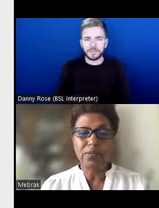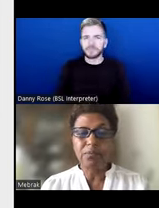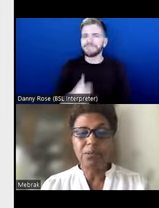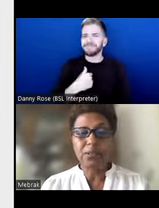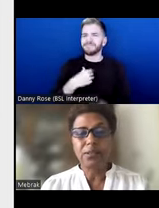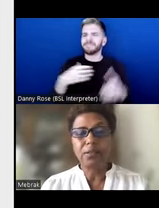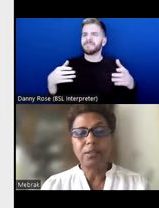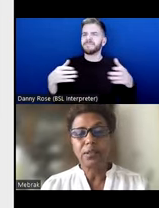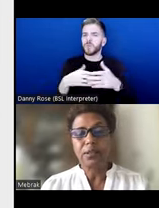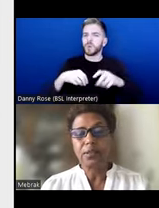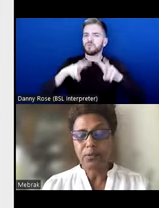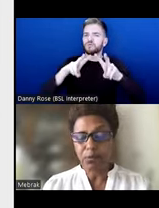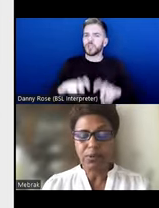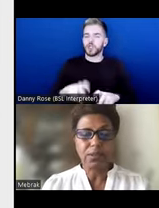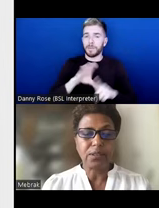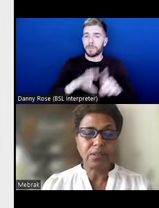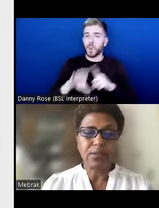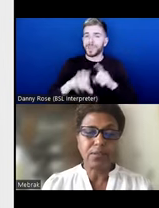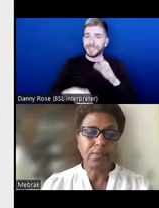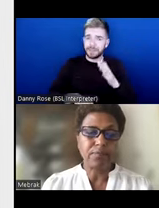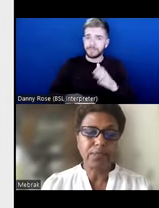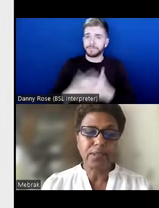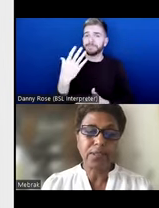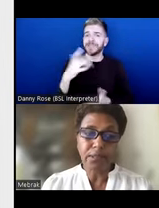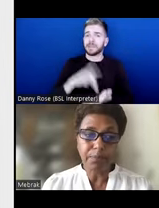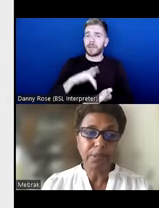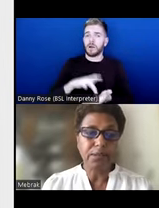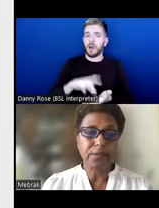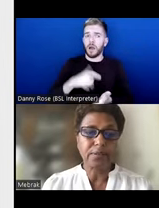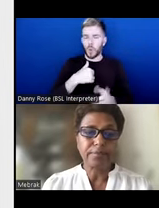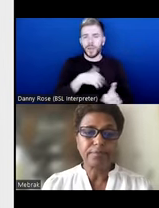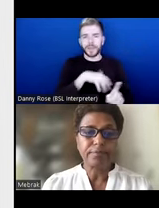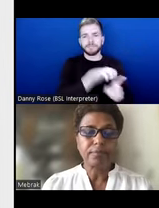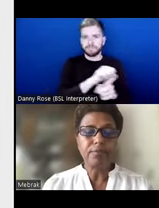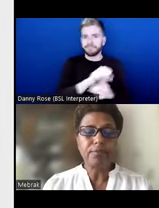community development center, that's what we see and experience.